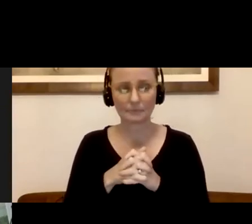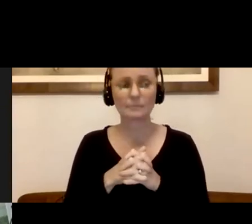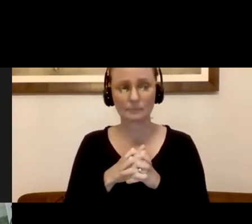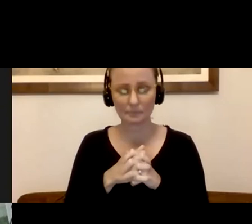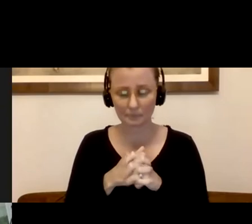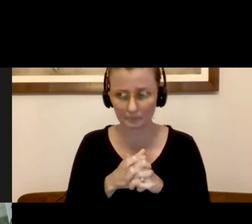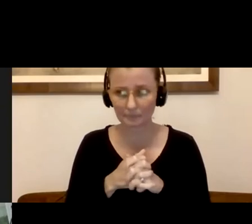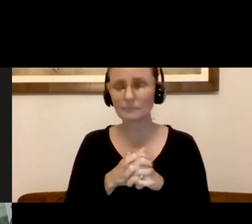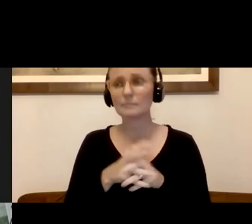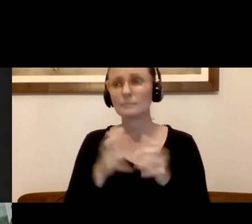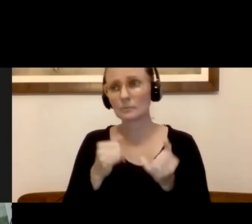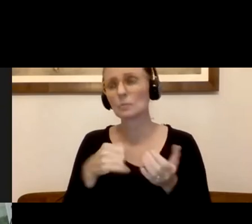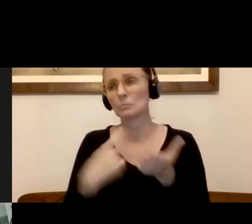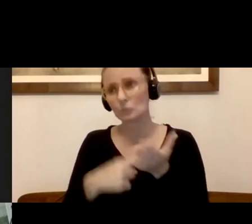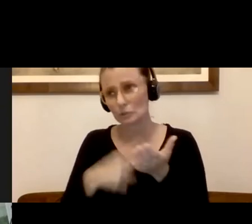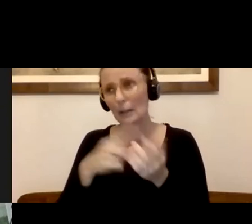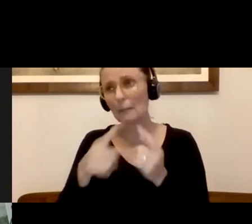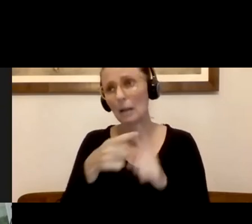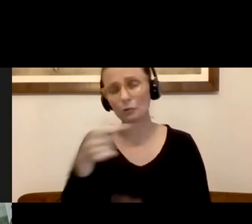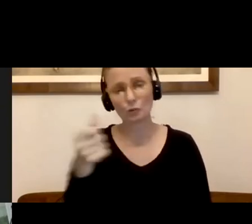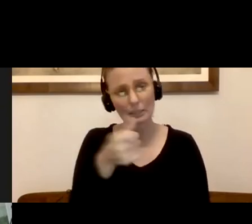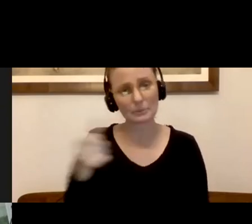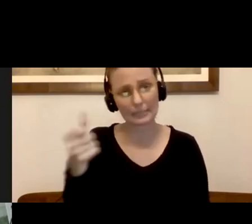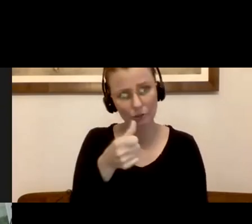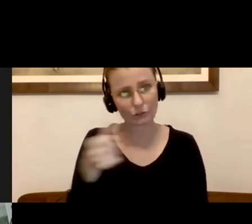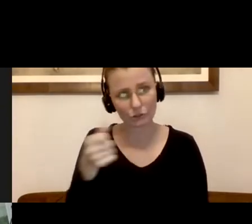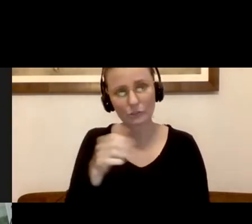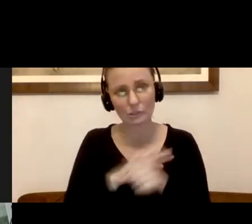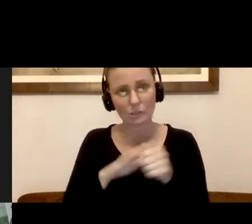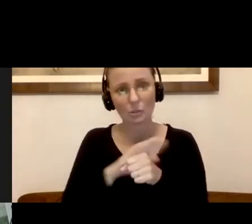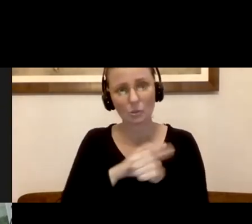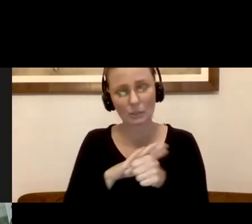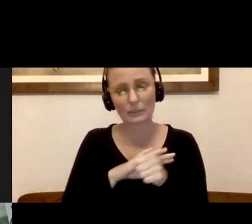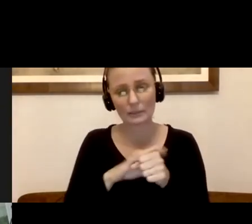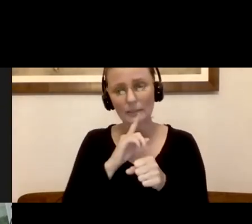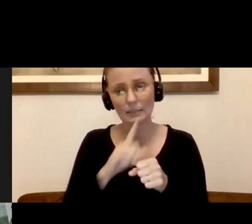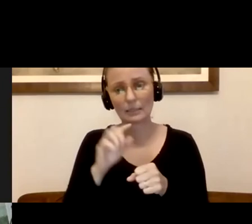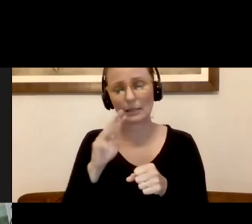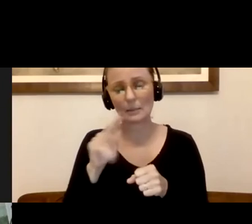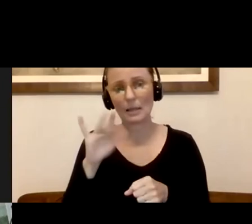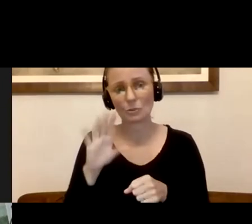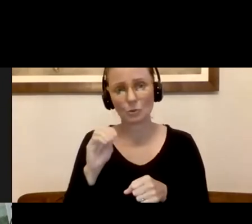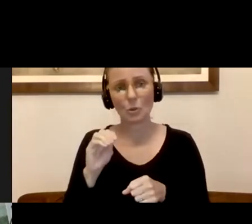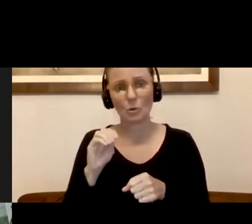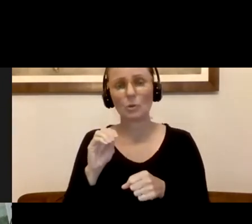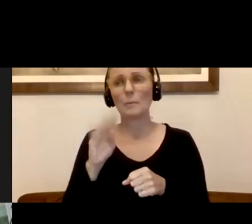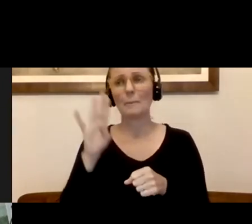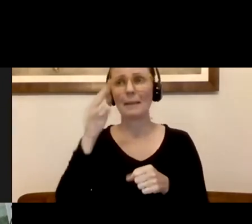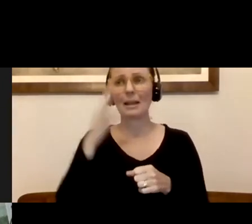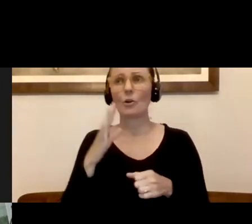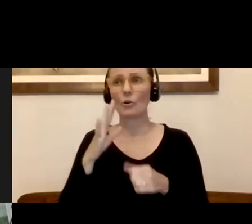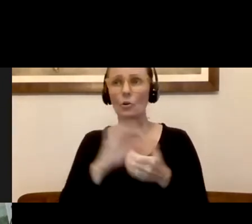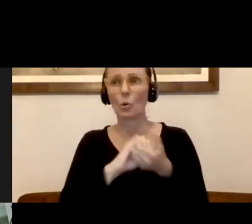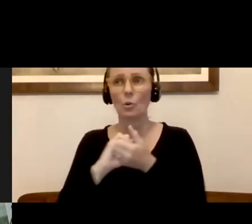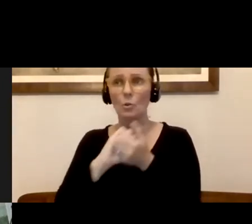conversation around transportation, uh, both locally. And I also chair the Metropolitan Mayor's Coalition, which is the coalition of 50,